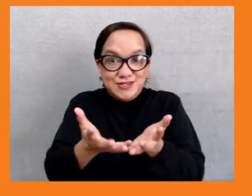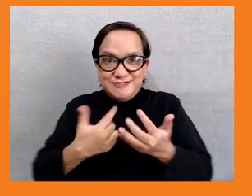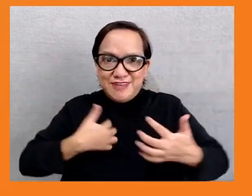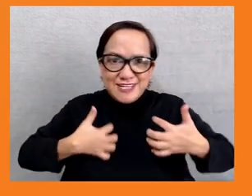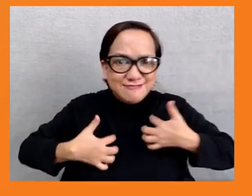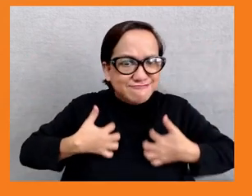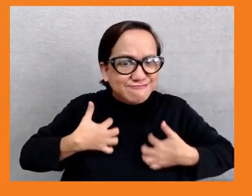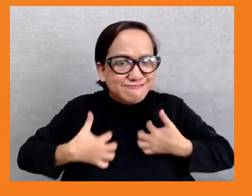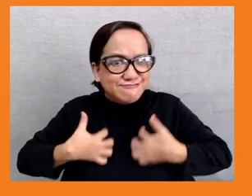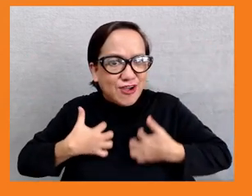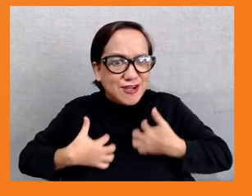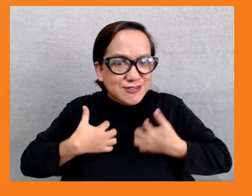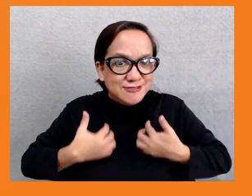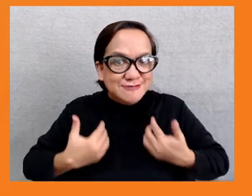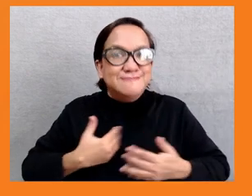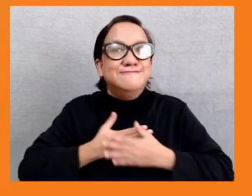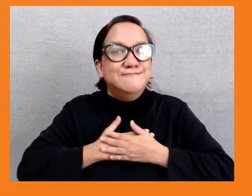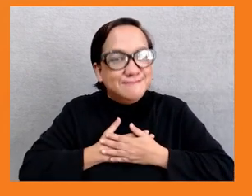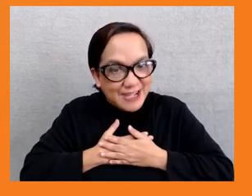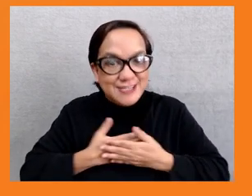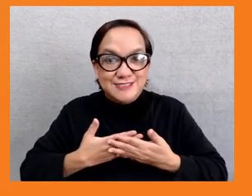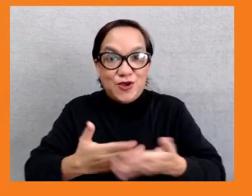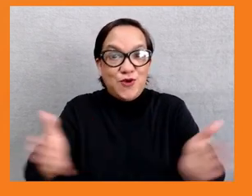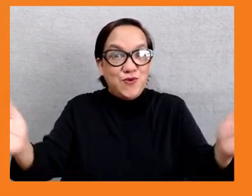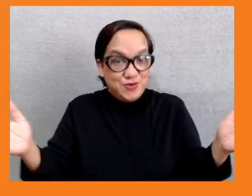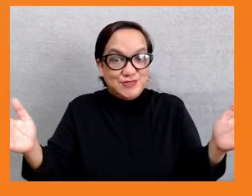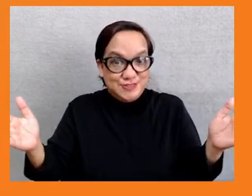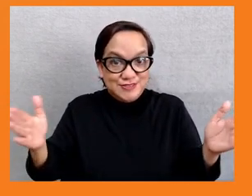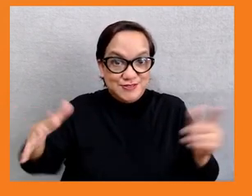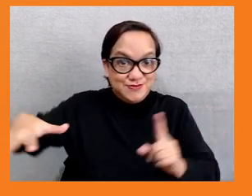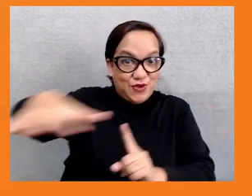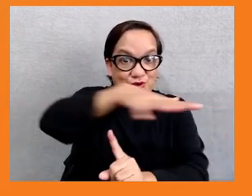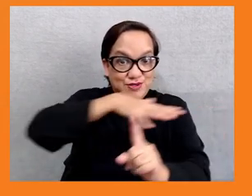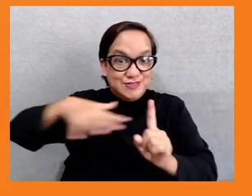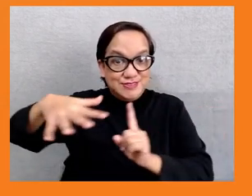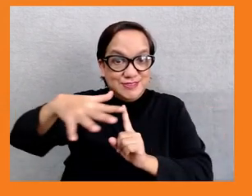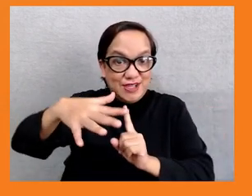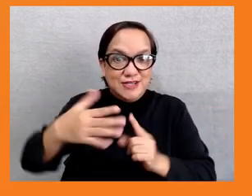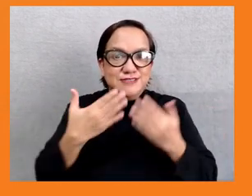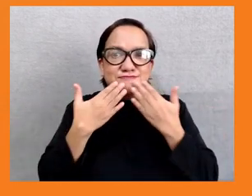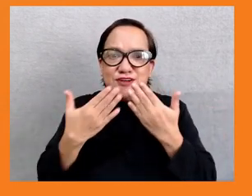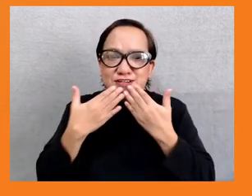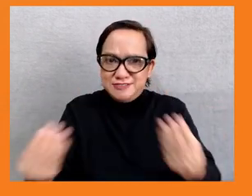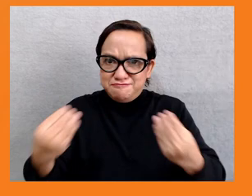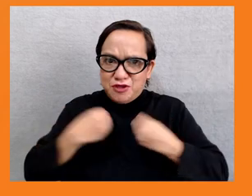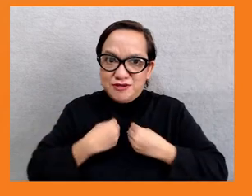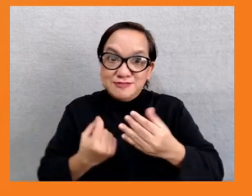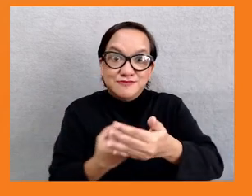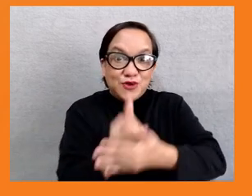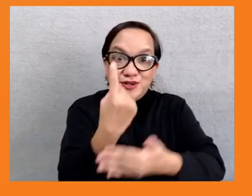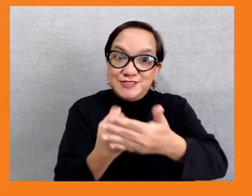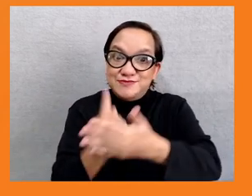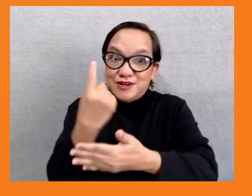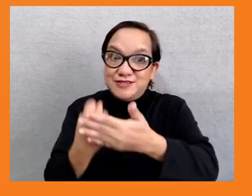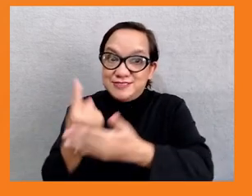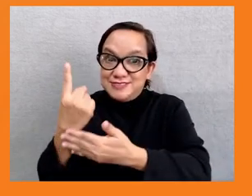Society Program and would like to thank you for giving me the opportunity, especially Oxfam International, for the